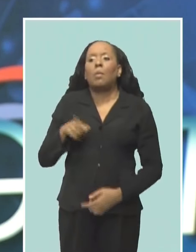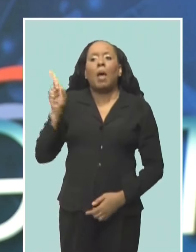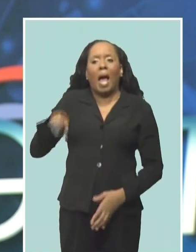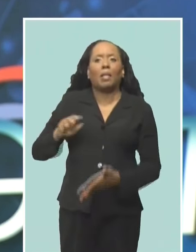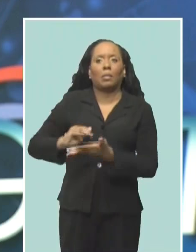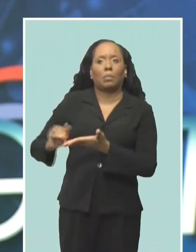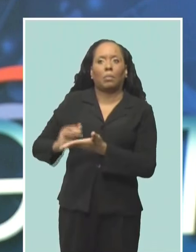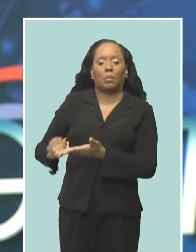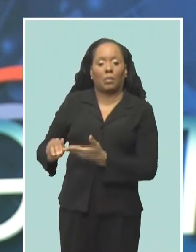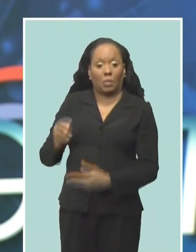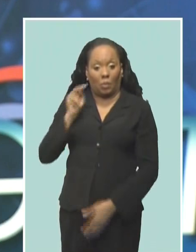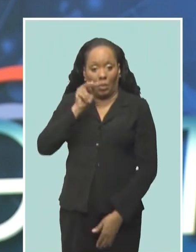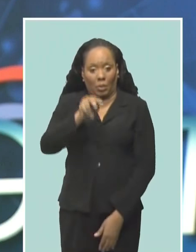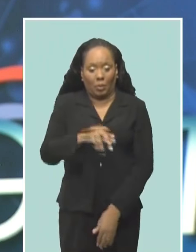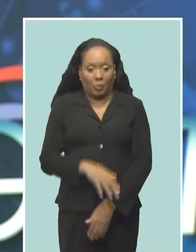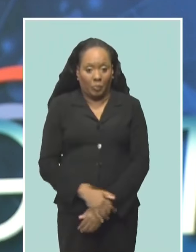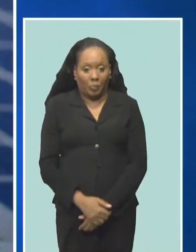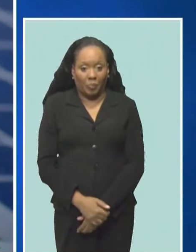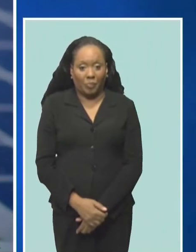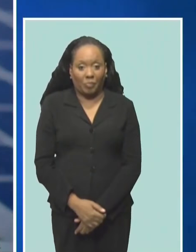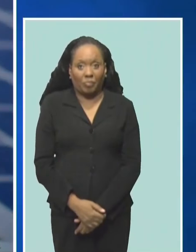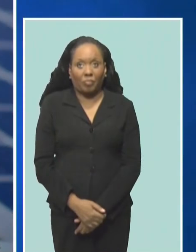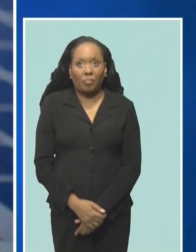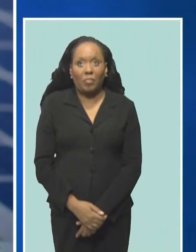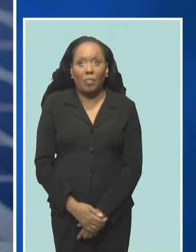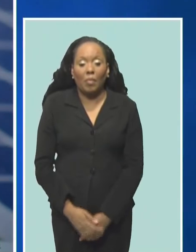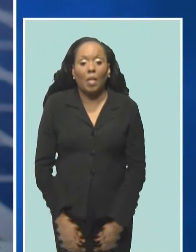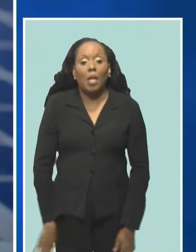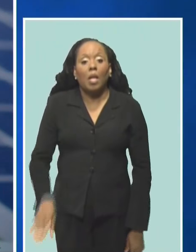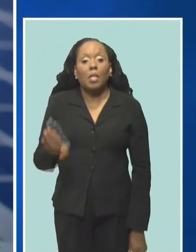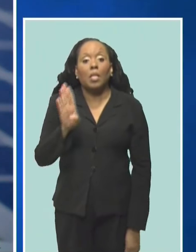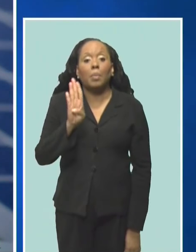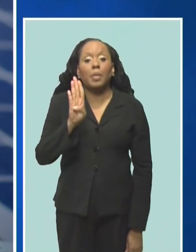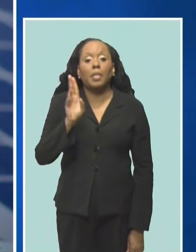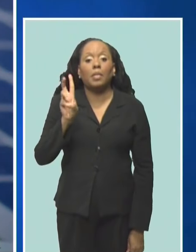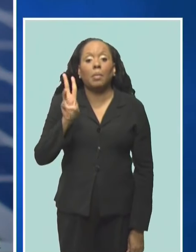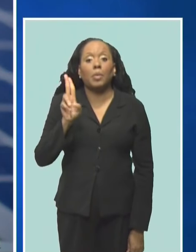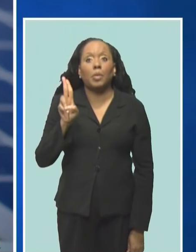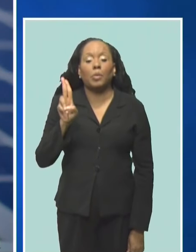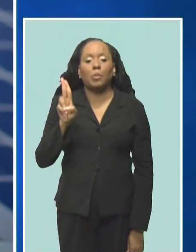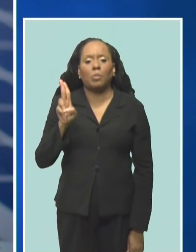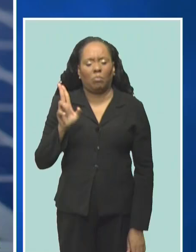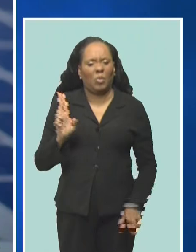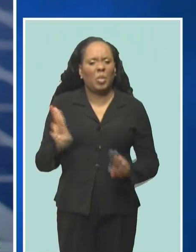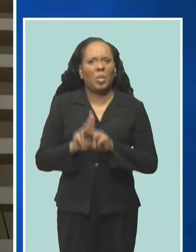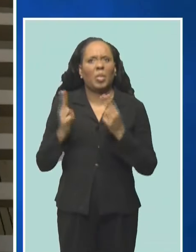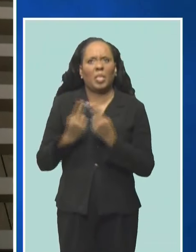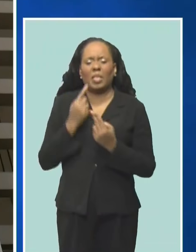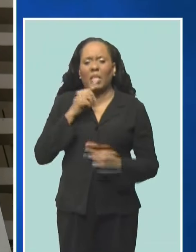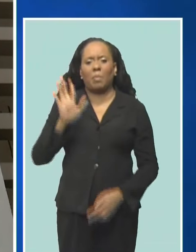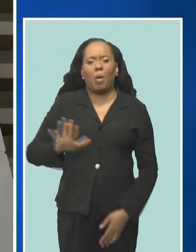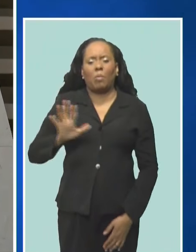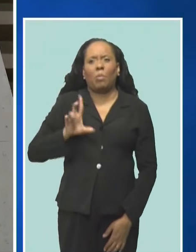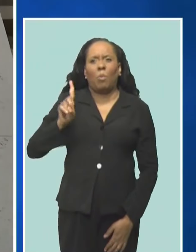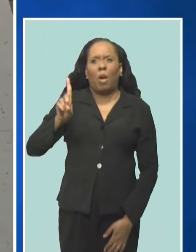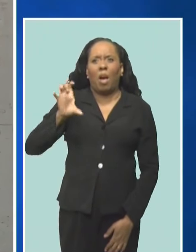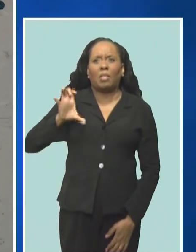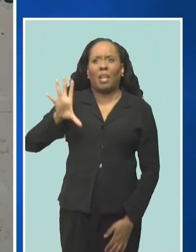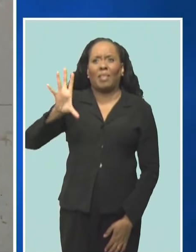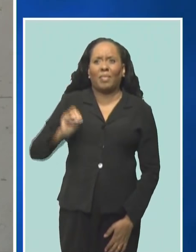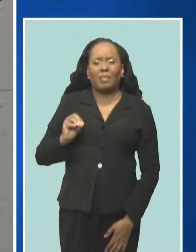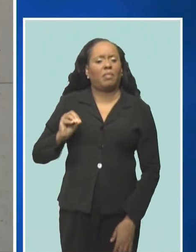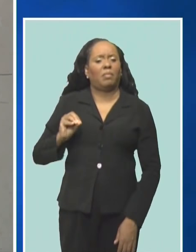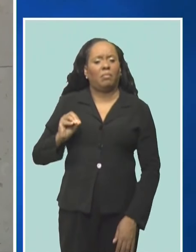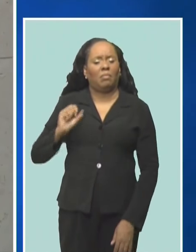been following this story. The Barbados Workers Union says as many as 150 Wyndham Grand Barbados